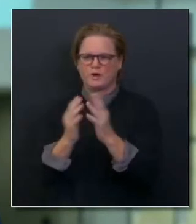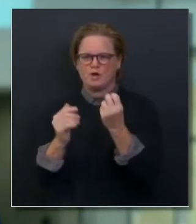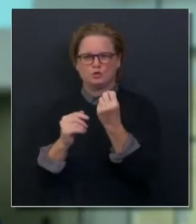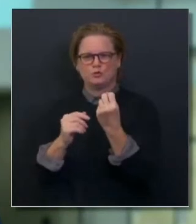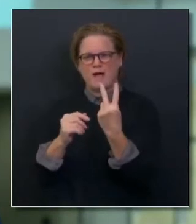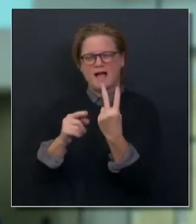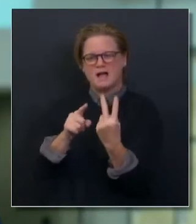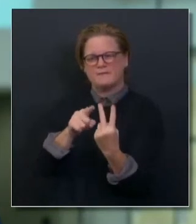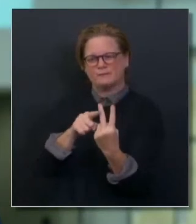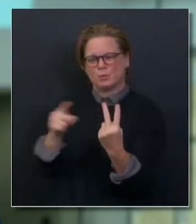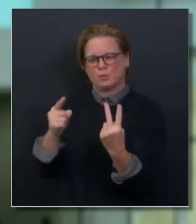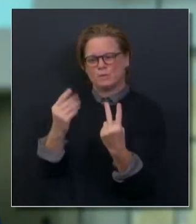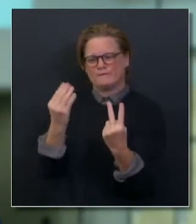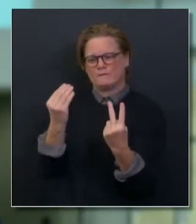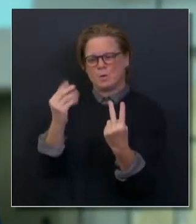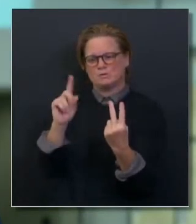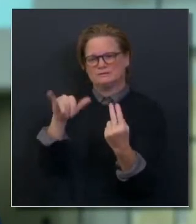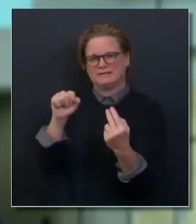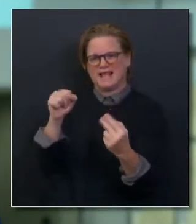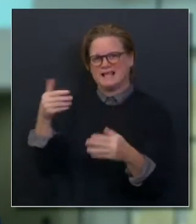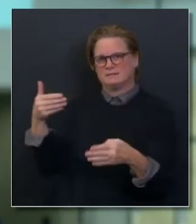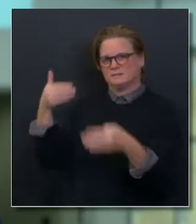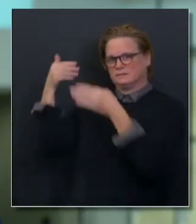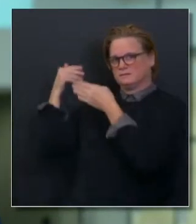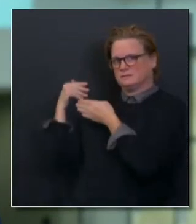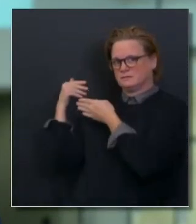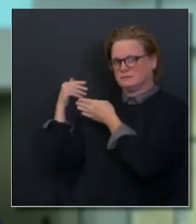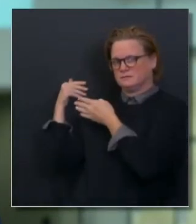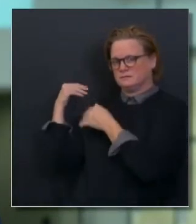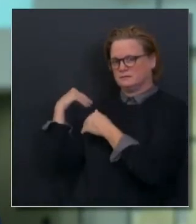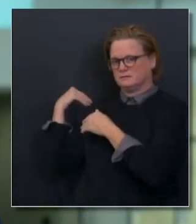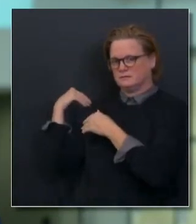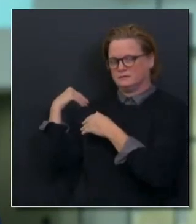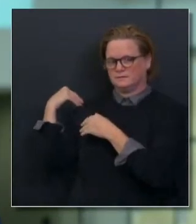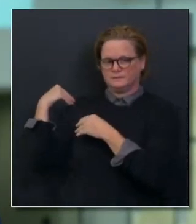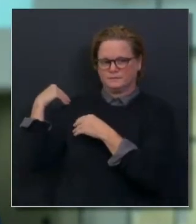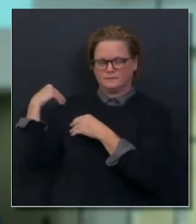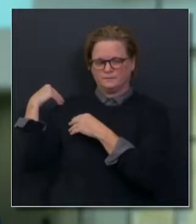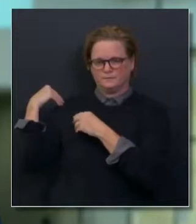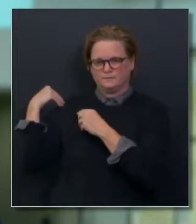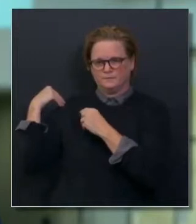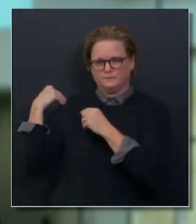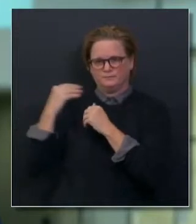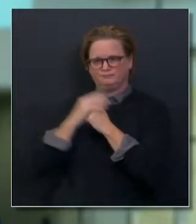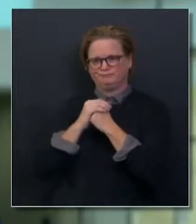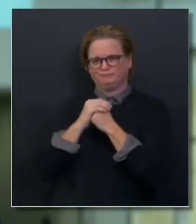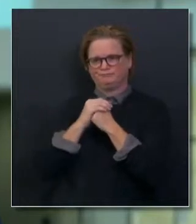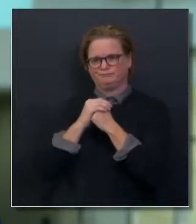days ago, but to keep this simple, 12 days ago, 12% of those cases are going to be hospitalized. And 12%